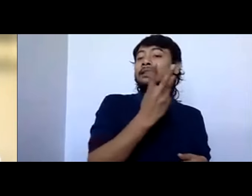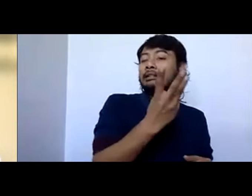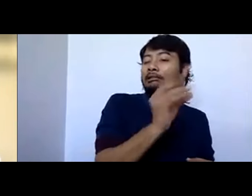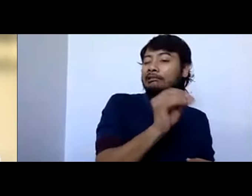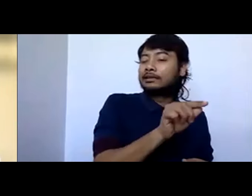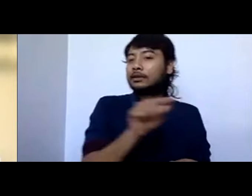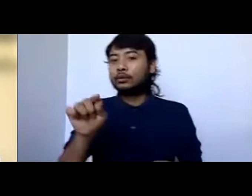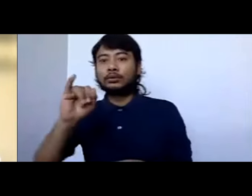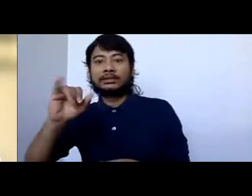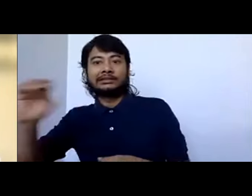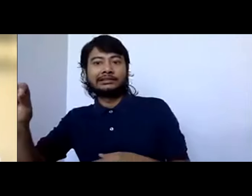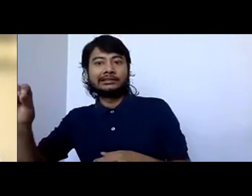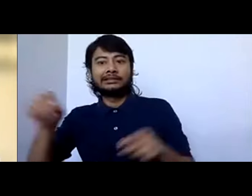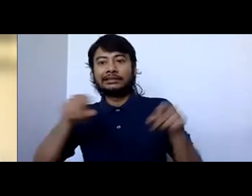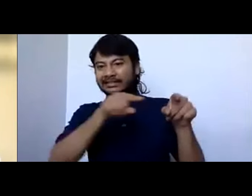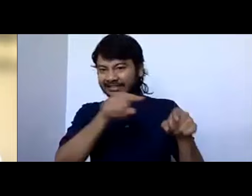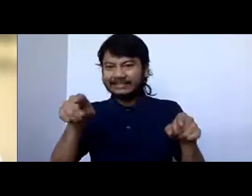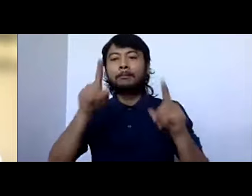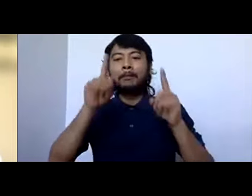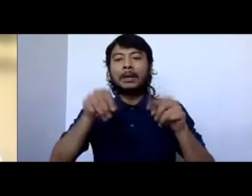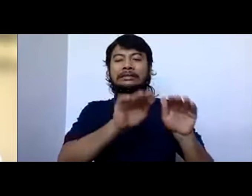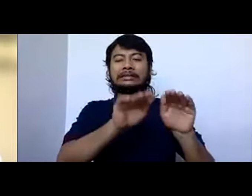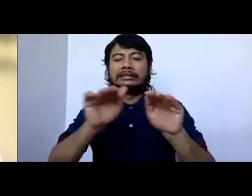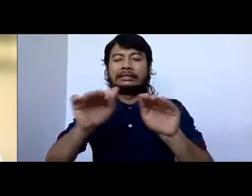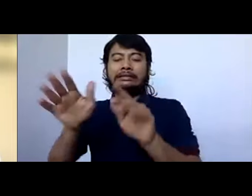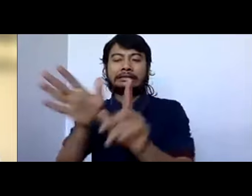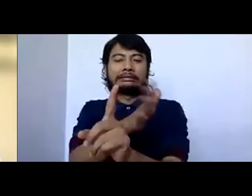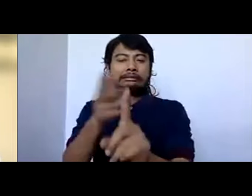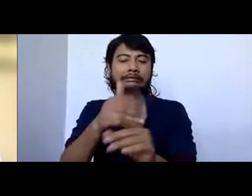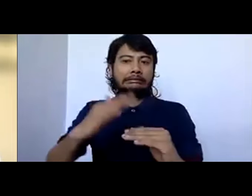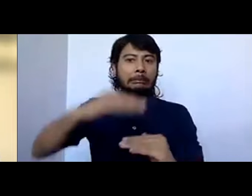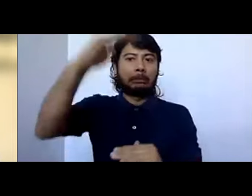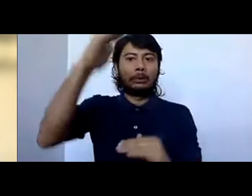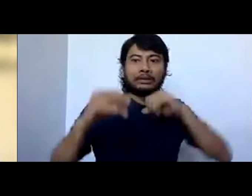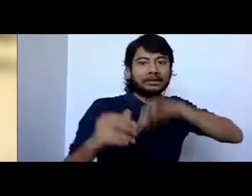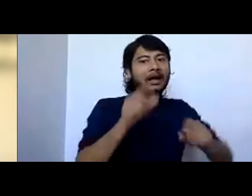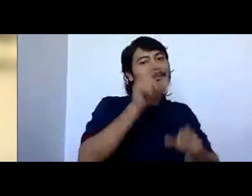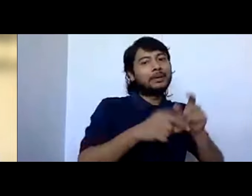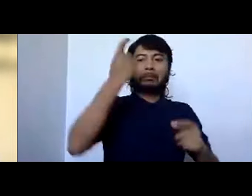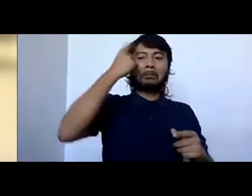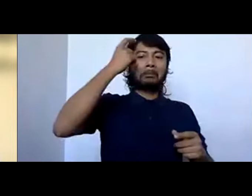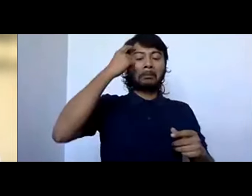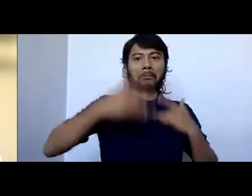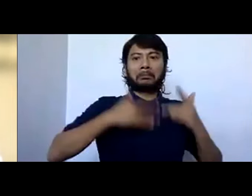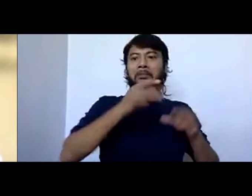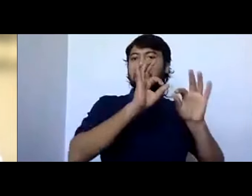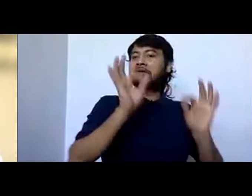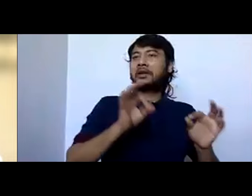ones who need a little bit more convincing than the ones who are quite young and quite older.